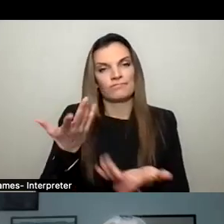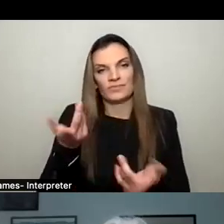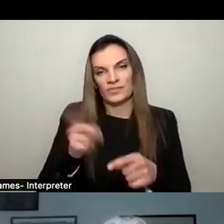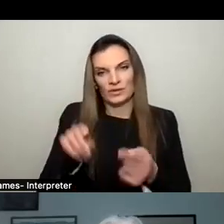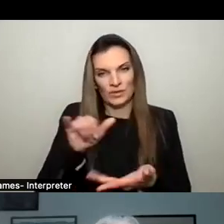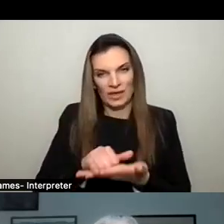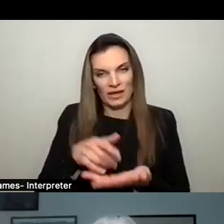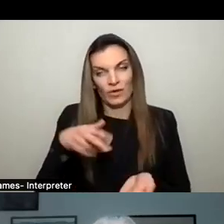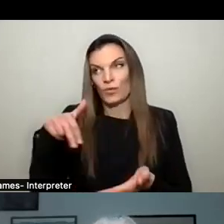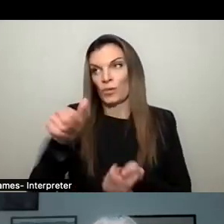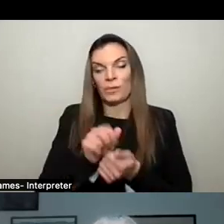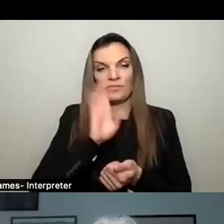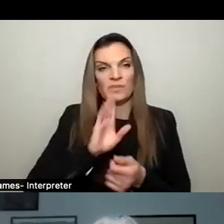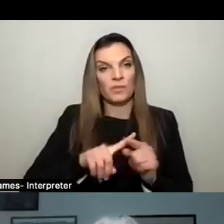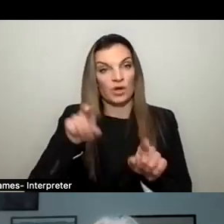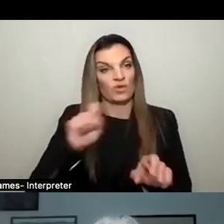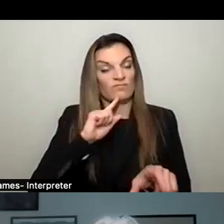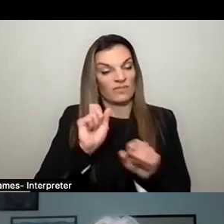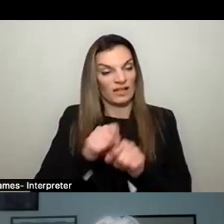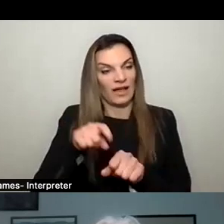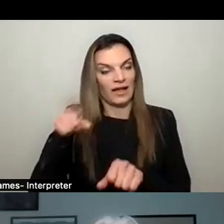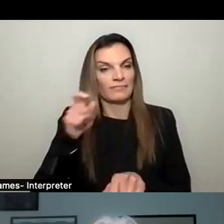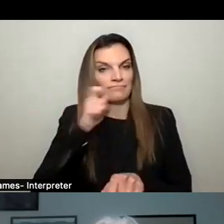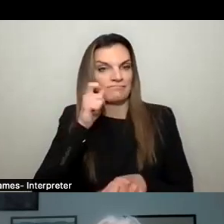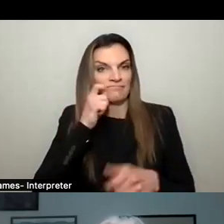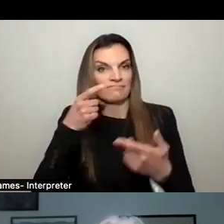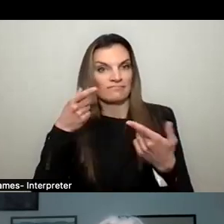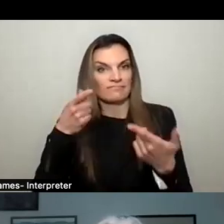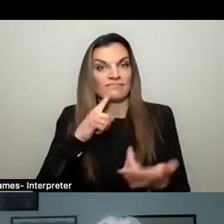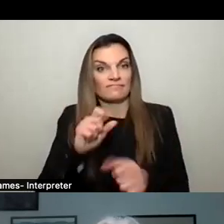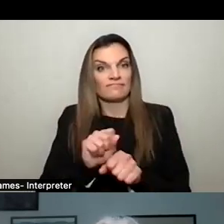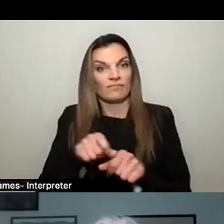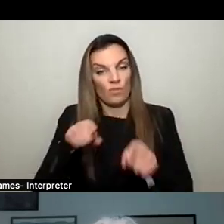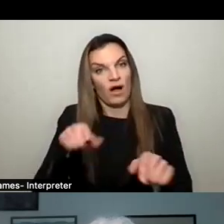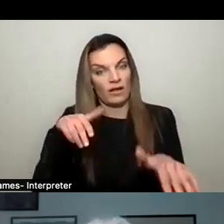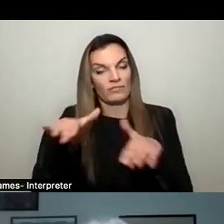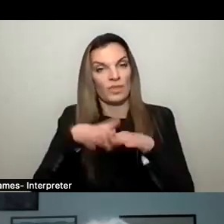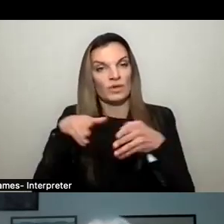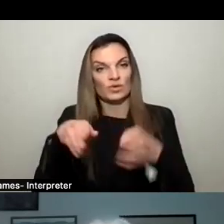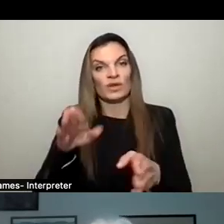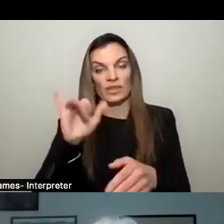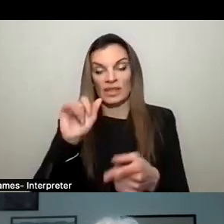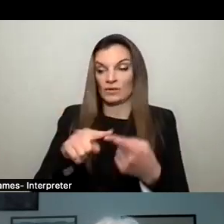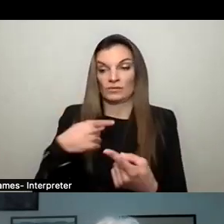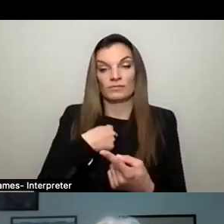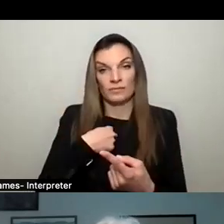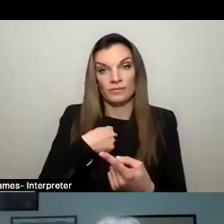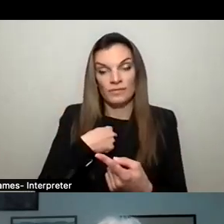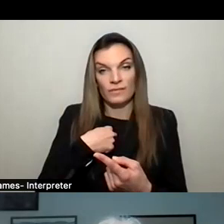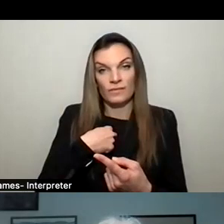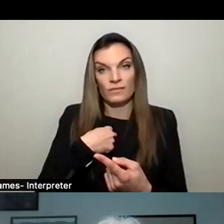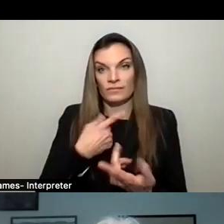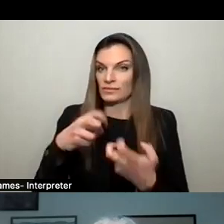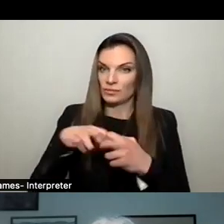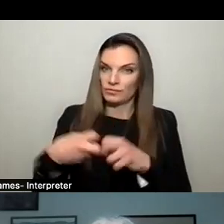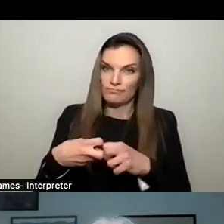you can't have a beer, but you can light up, um, uh, marijuana product on the street. I think that's really, um, uh, a problem